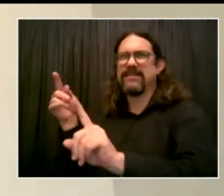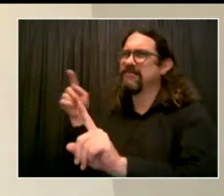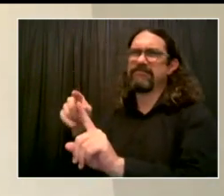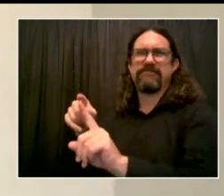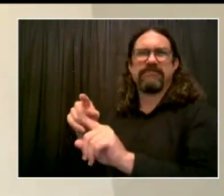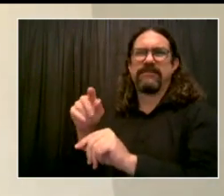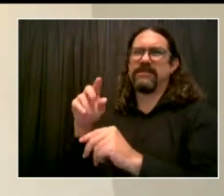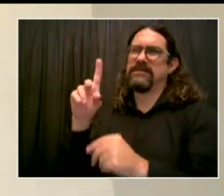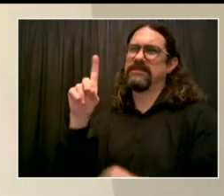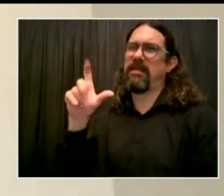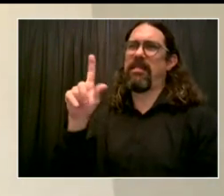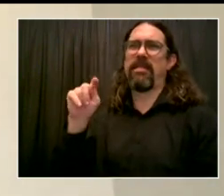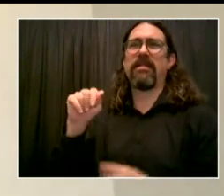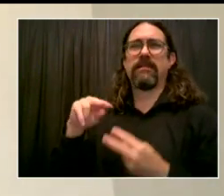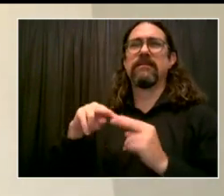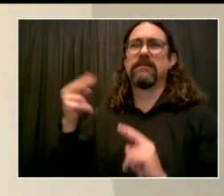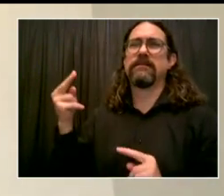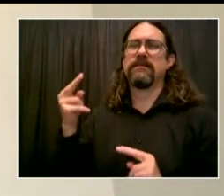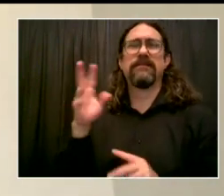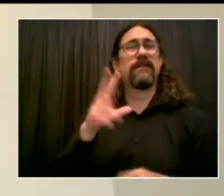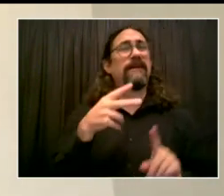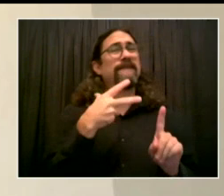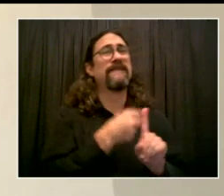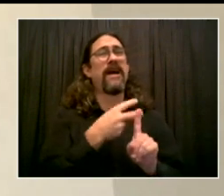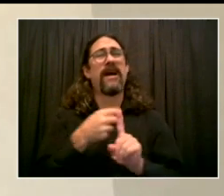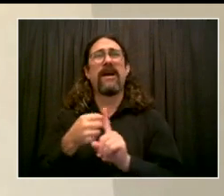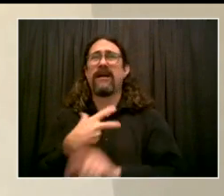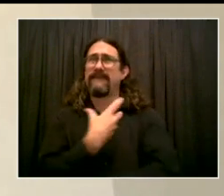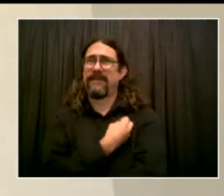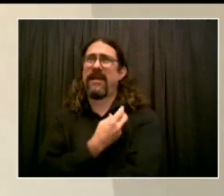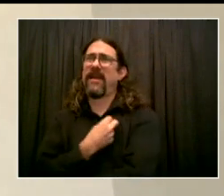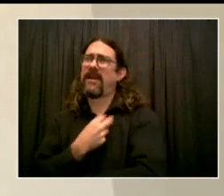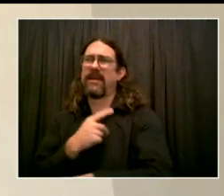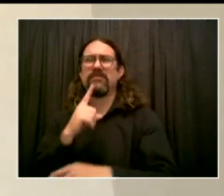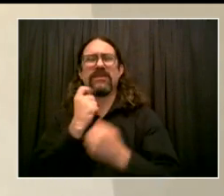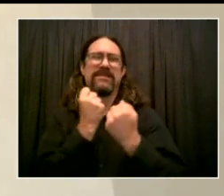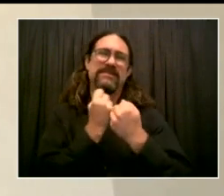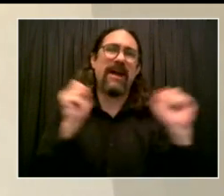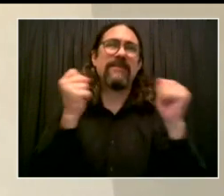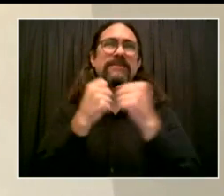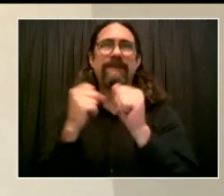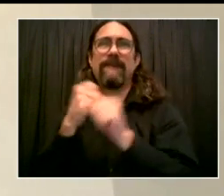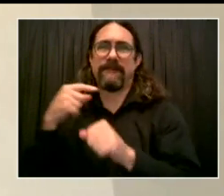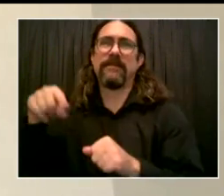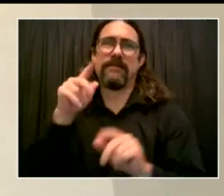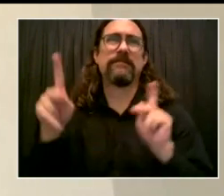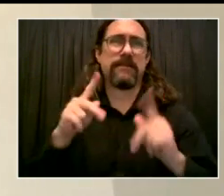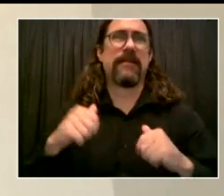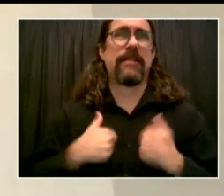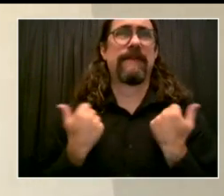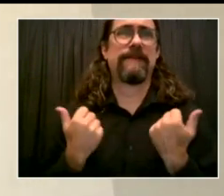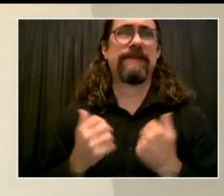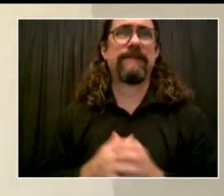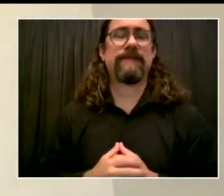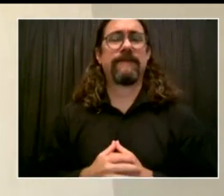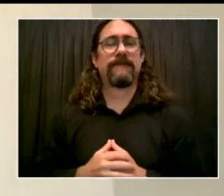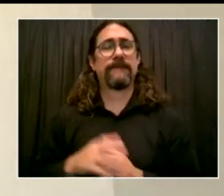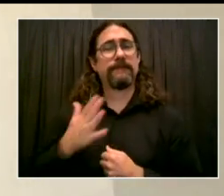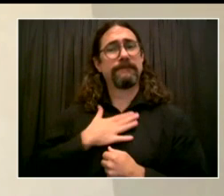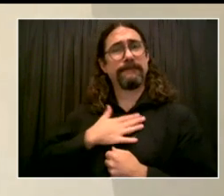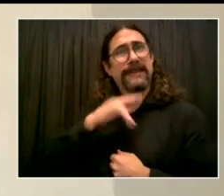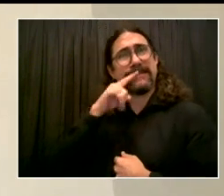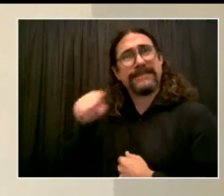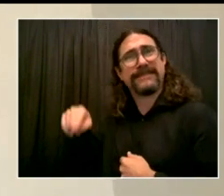to school. I have a beautiful second grader who is excited to see her teachers and her friends again. I am